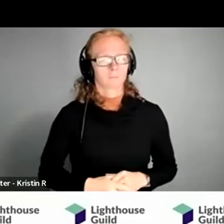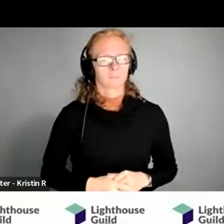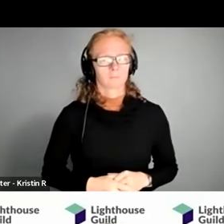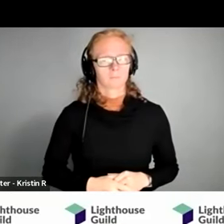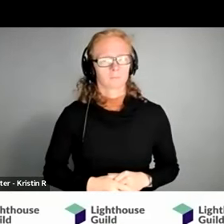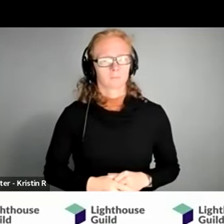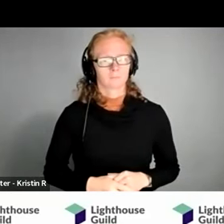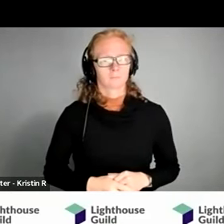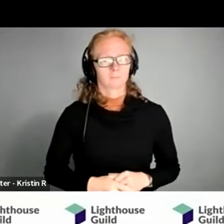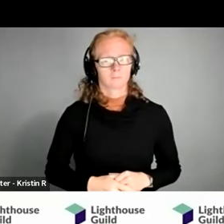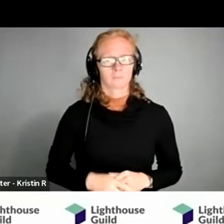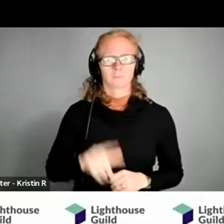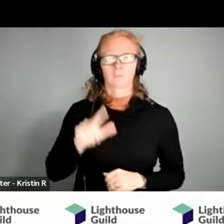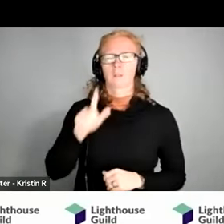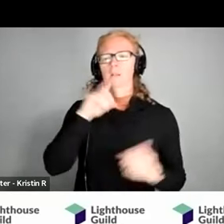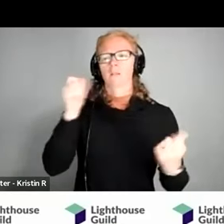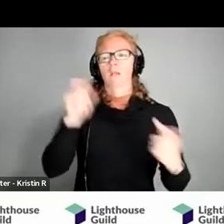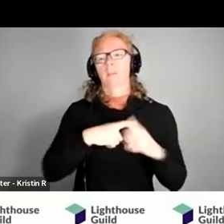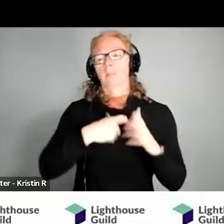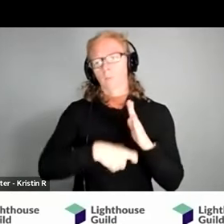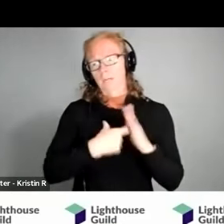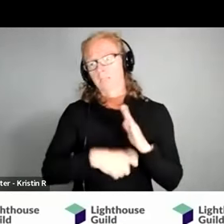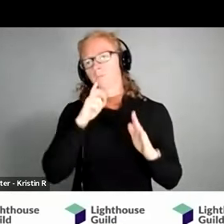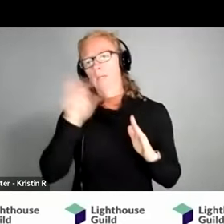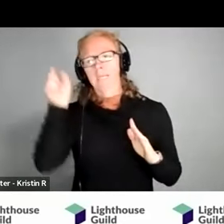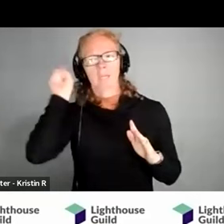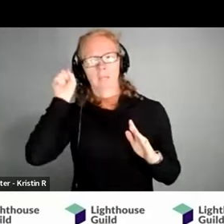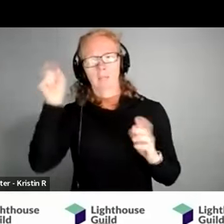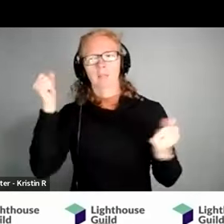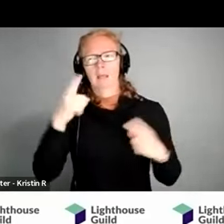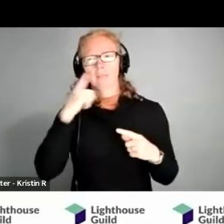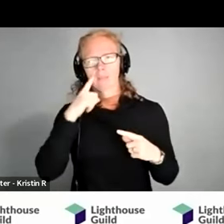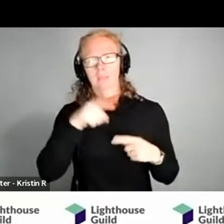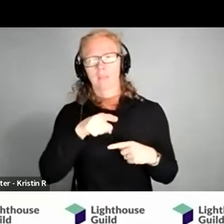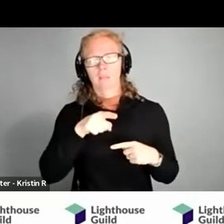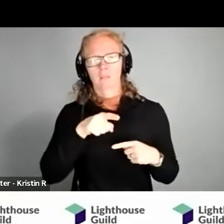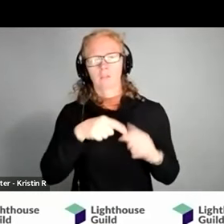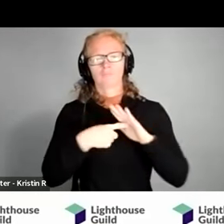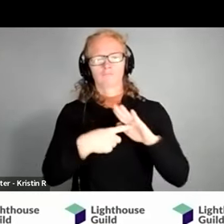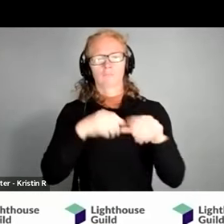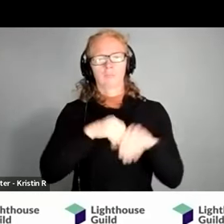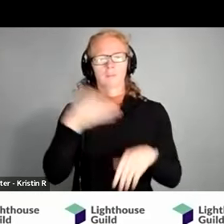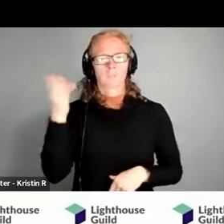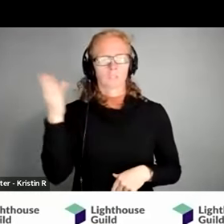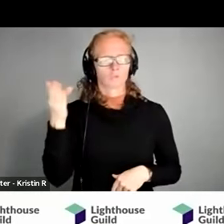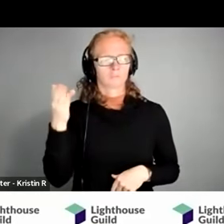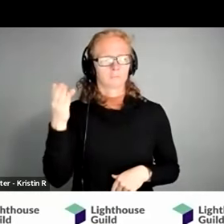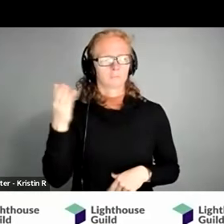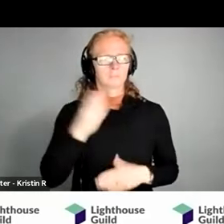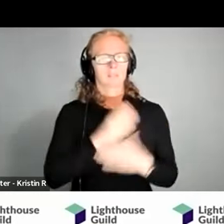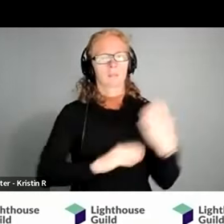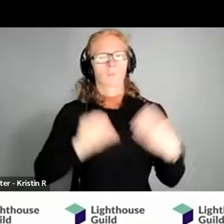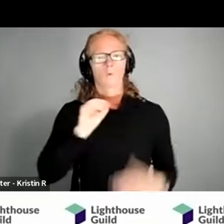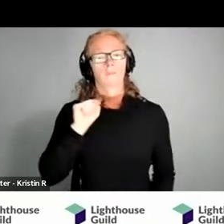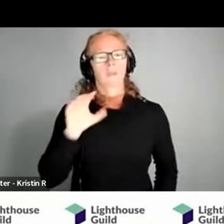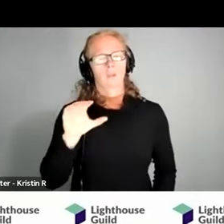and there are lots of questions about the prices of hearing aids and i think you did highlight in your presentation that some of the over-the-counter